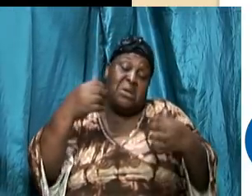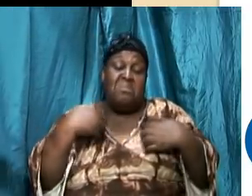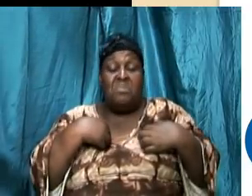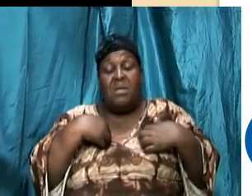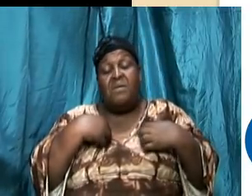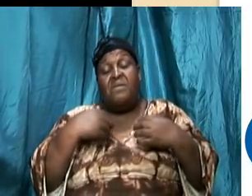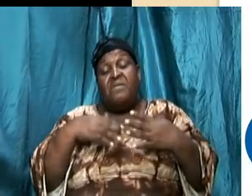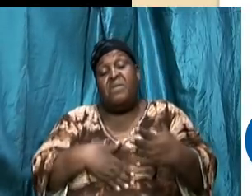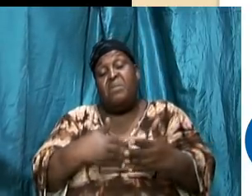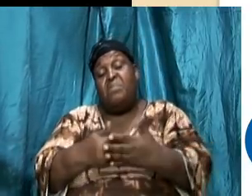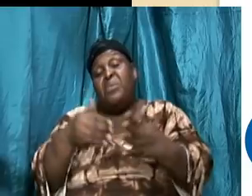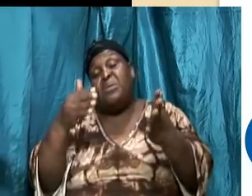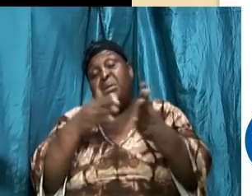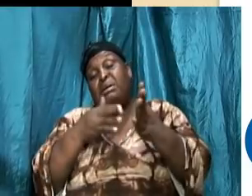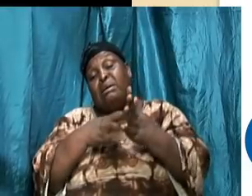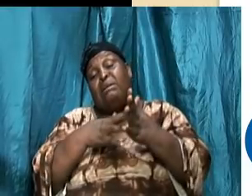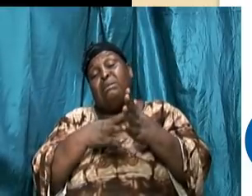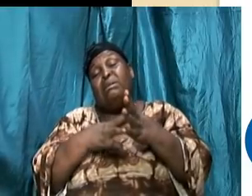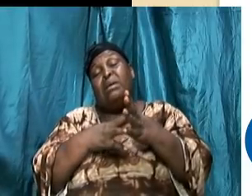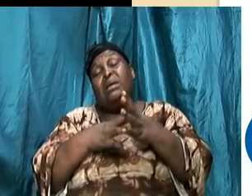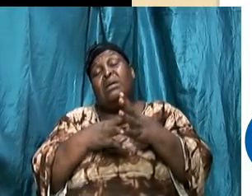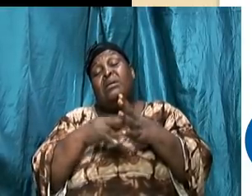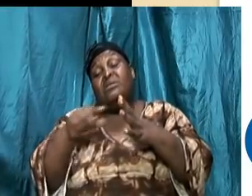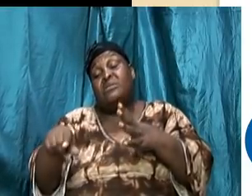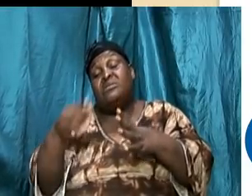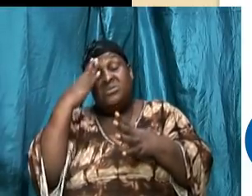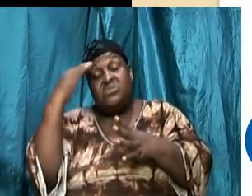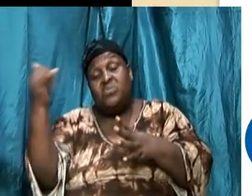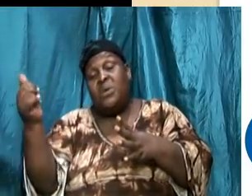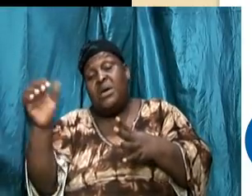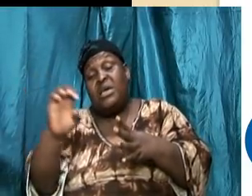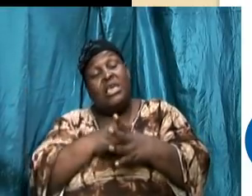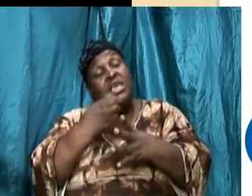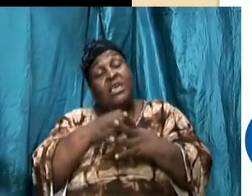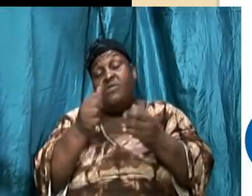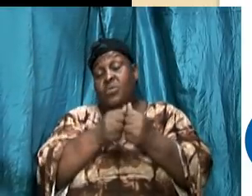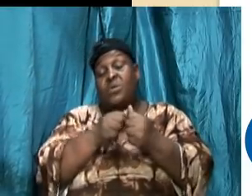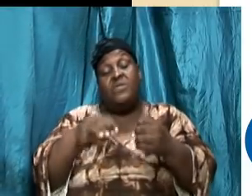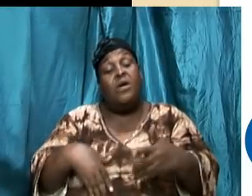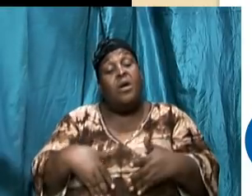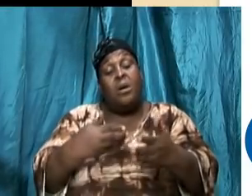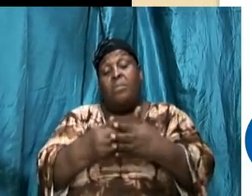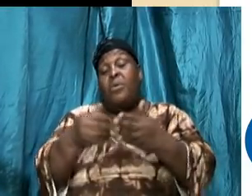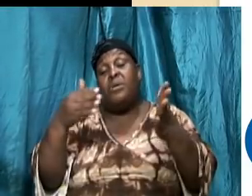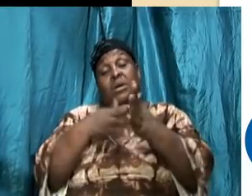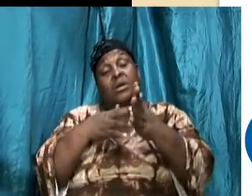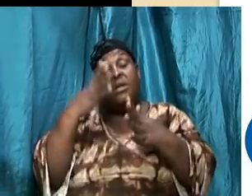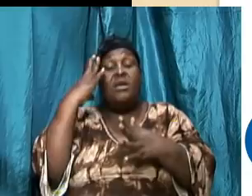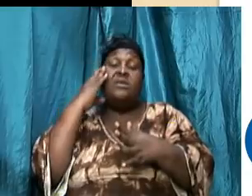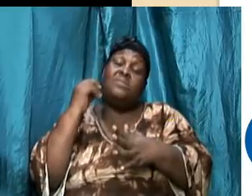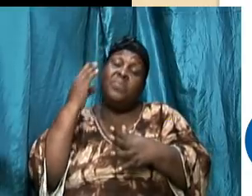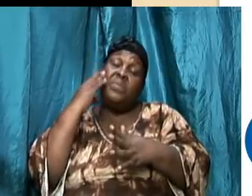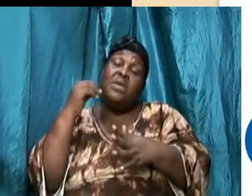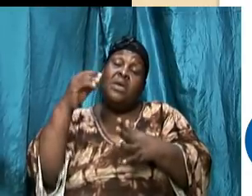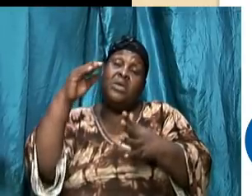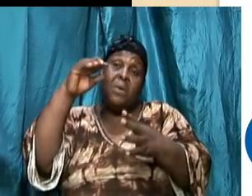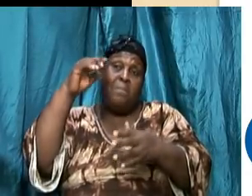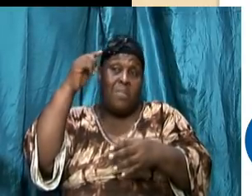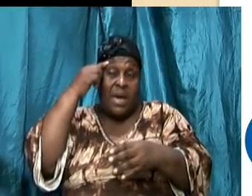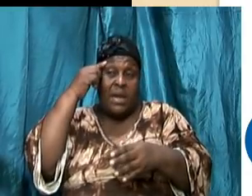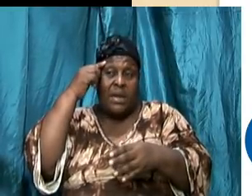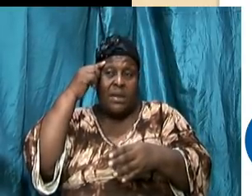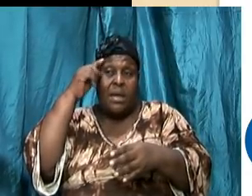but there are something and this is why even with the born again experience you keep hear Paul saying that your mind must be renewed